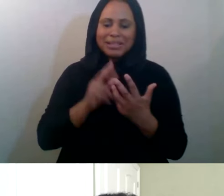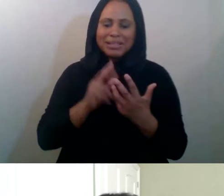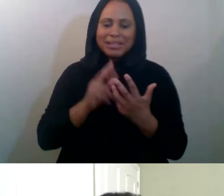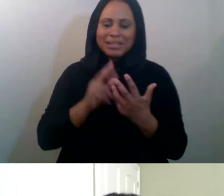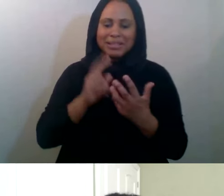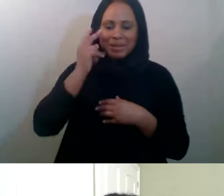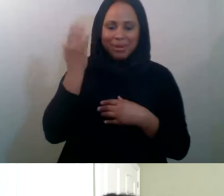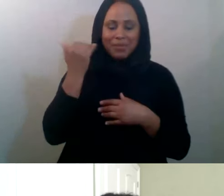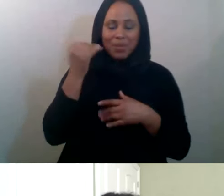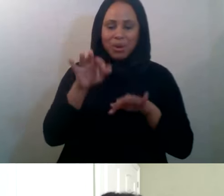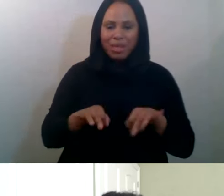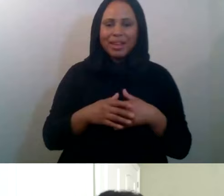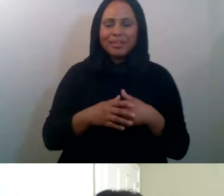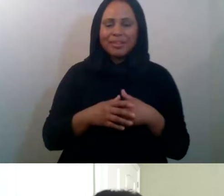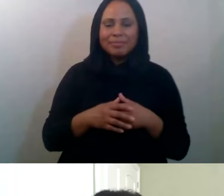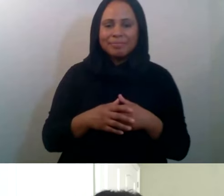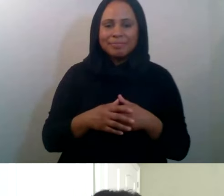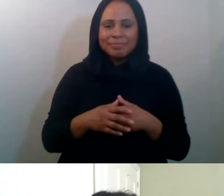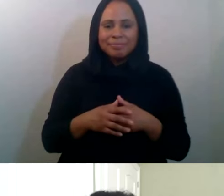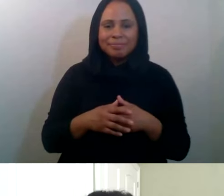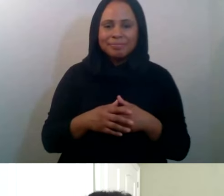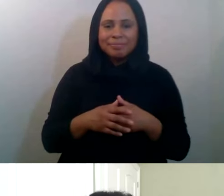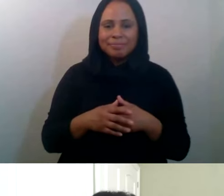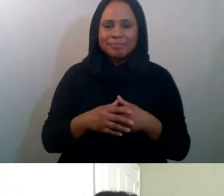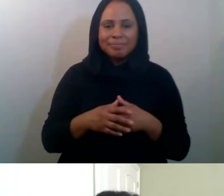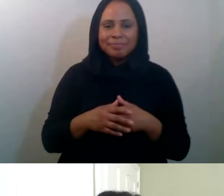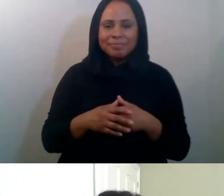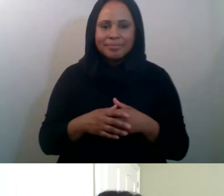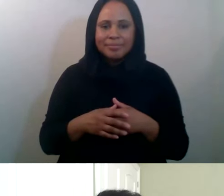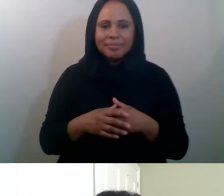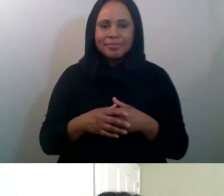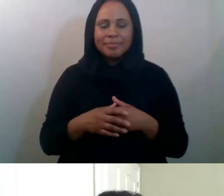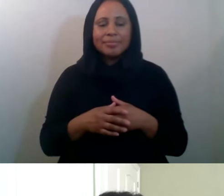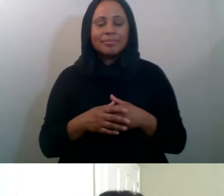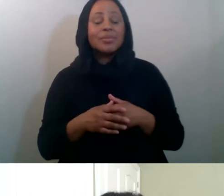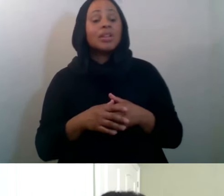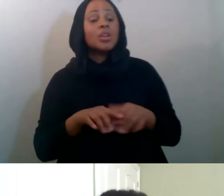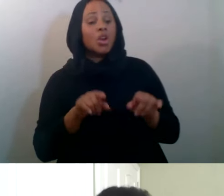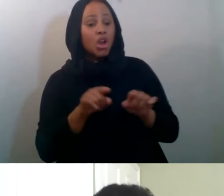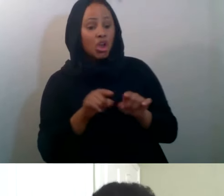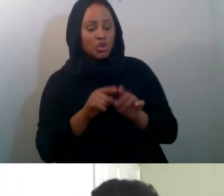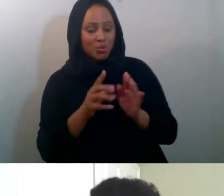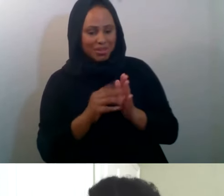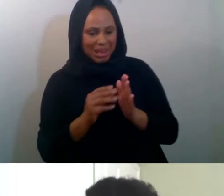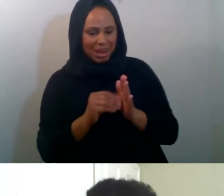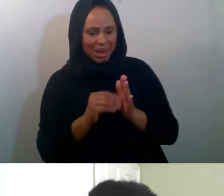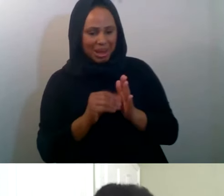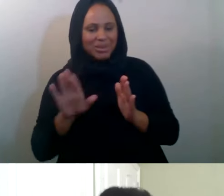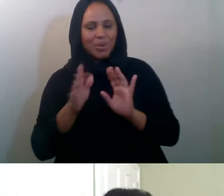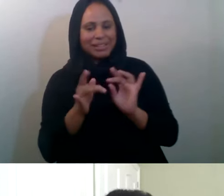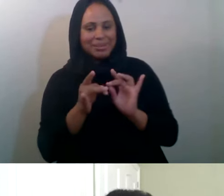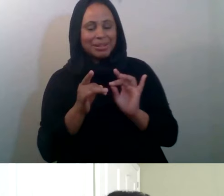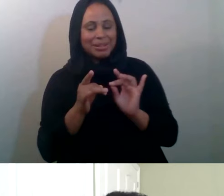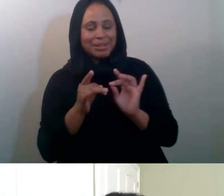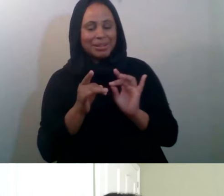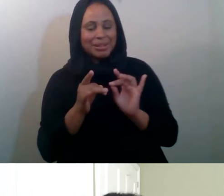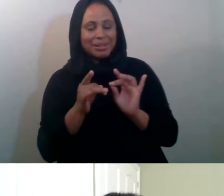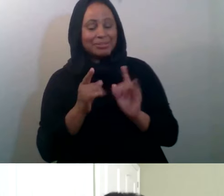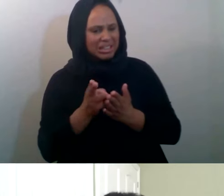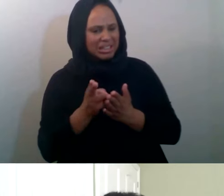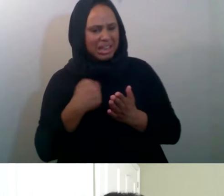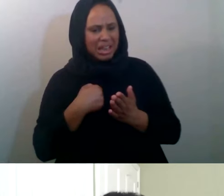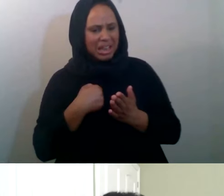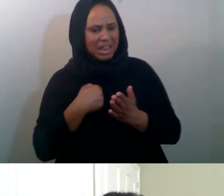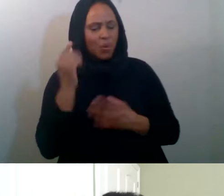Amal, do you have any thoughts? Just really to echo those statements, honestly, I've met people that didn't think that Muslims donated at